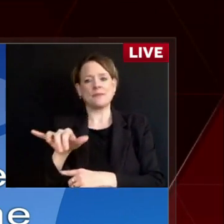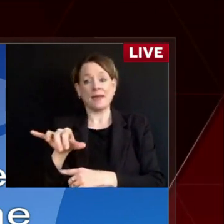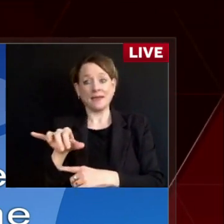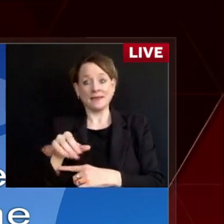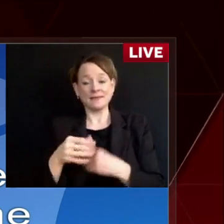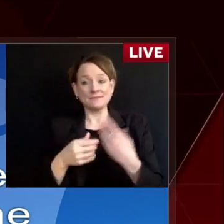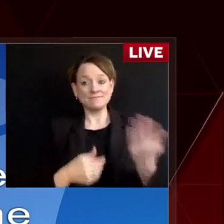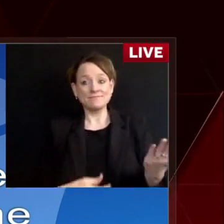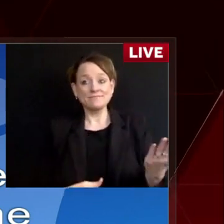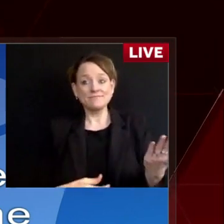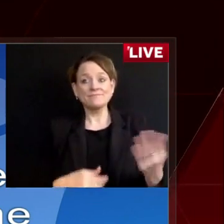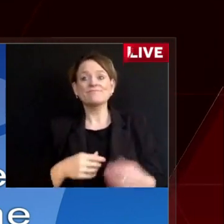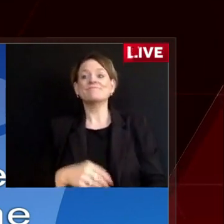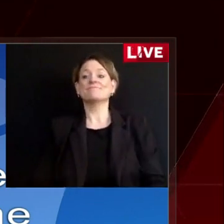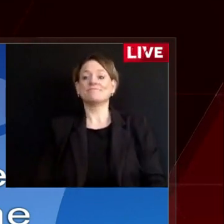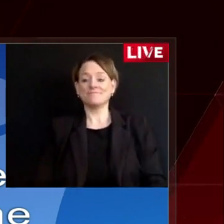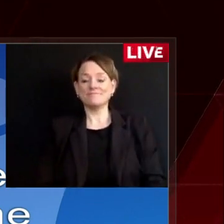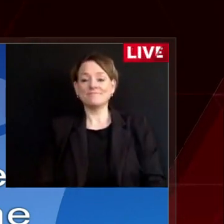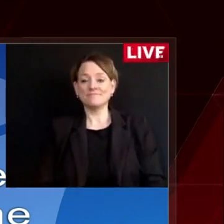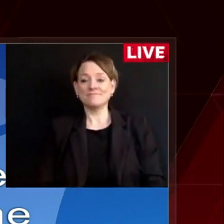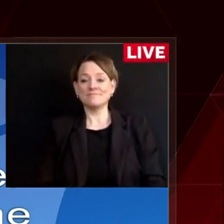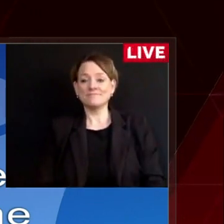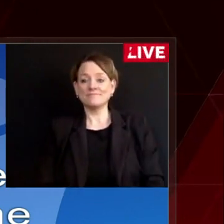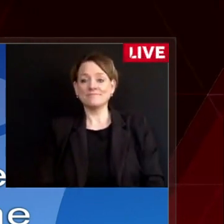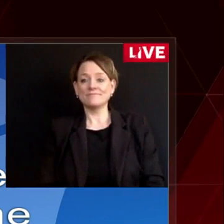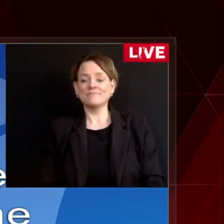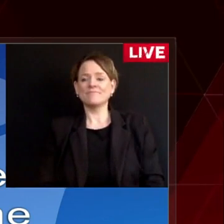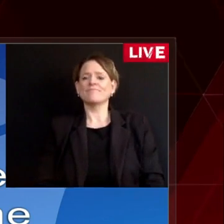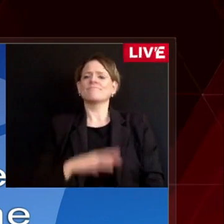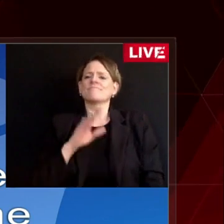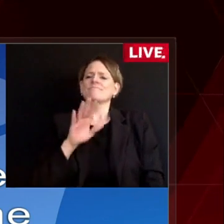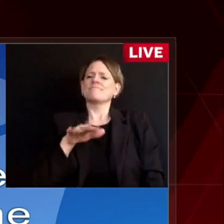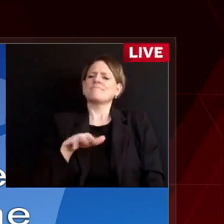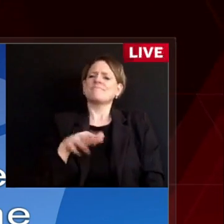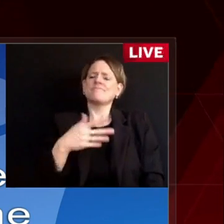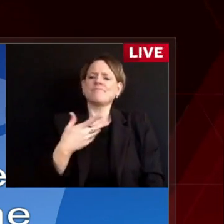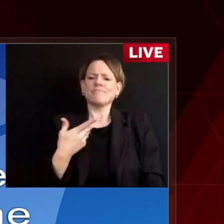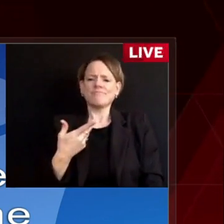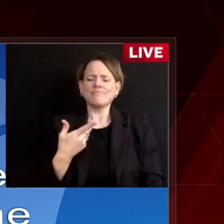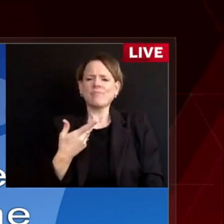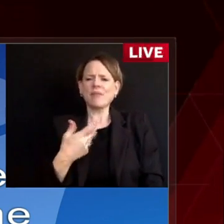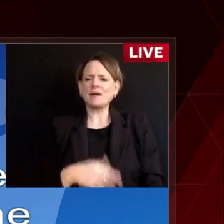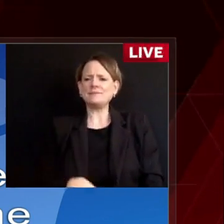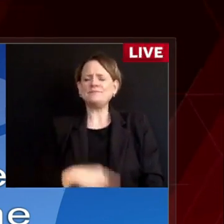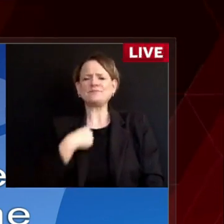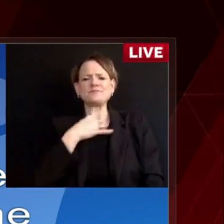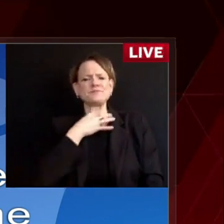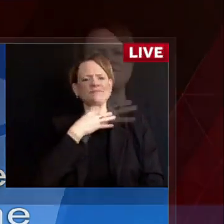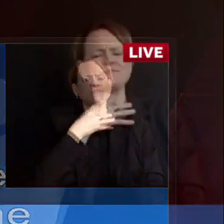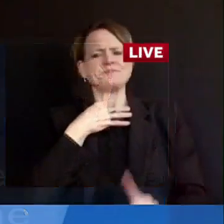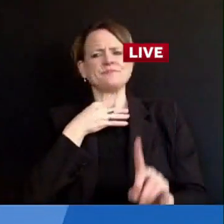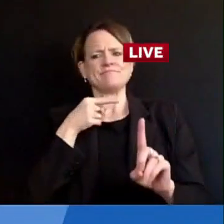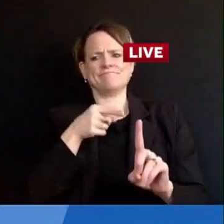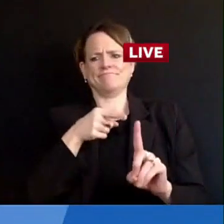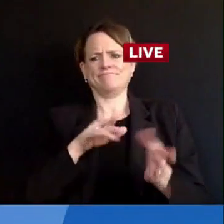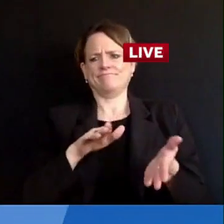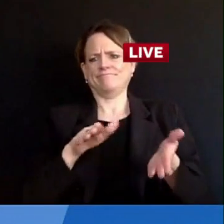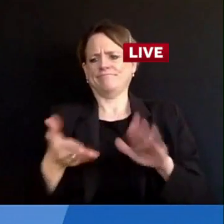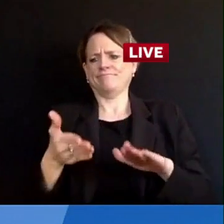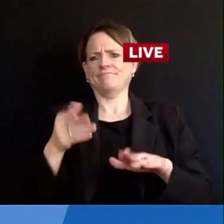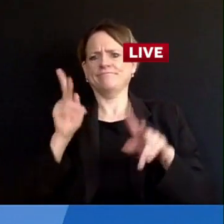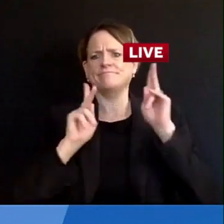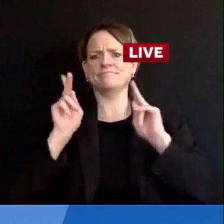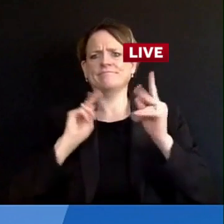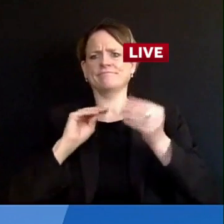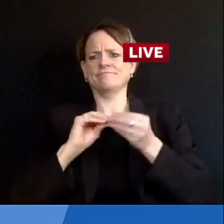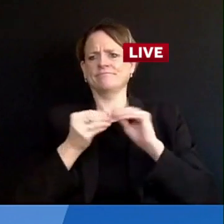.2. And we'll have updates on our website, WISN.com. We now rejoin regular programming. COVID-19 in the state of Wisconsin.